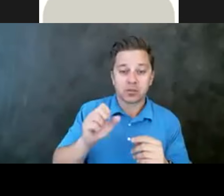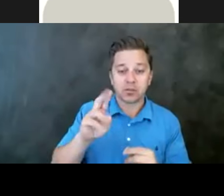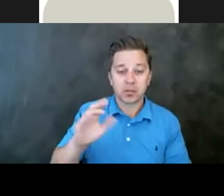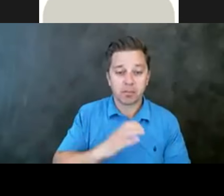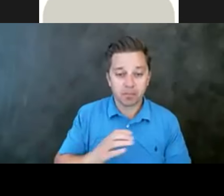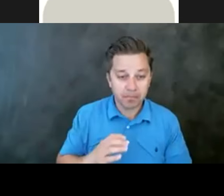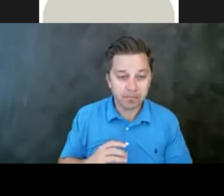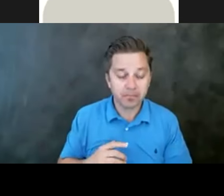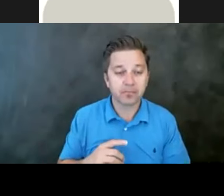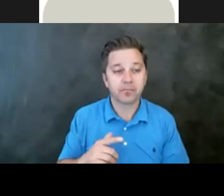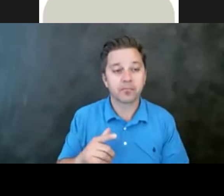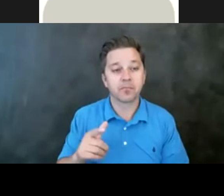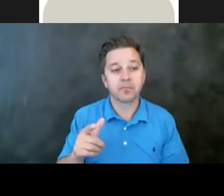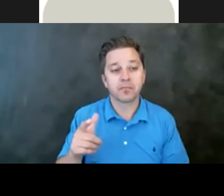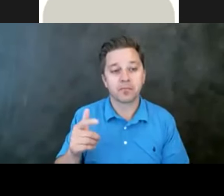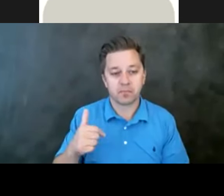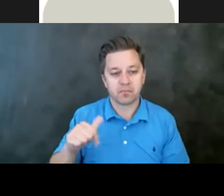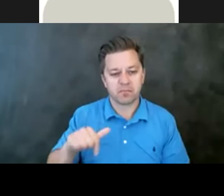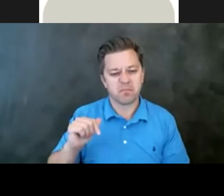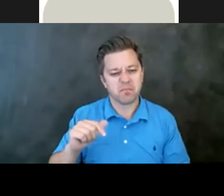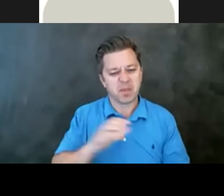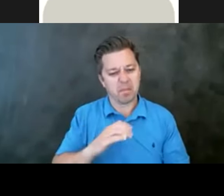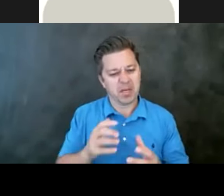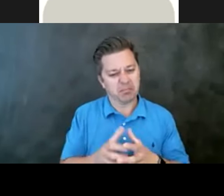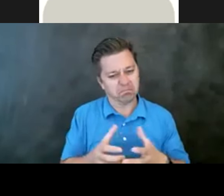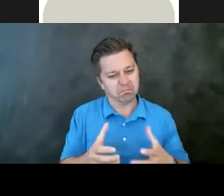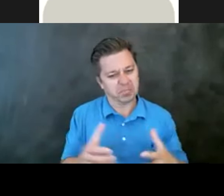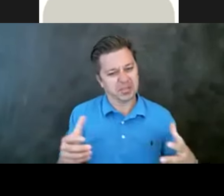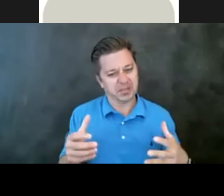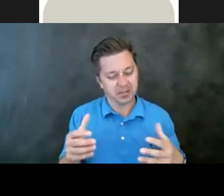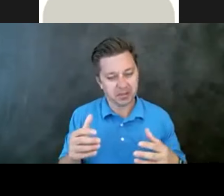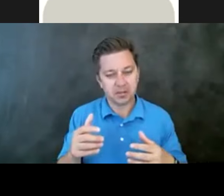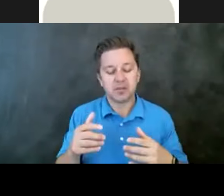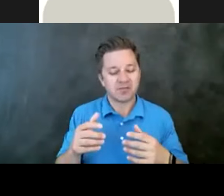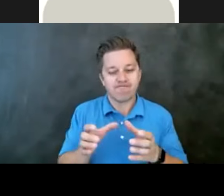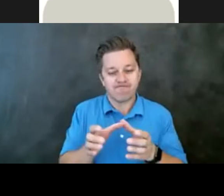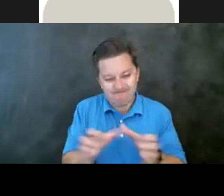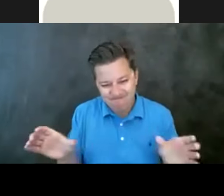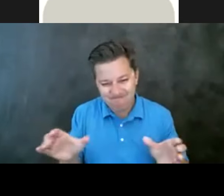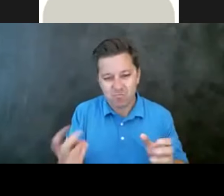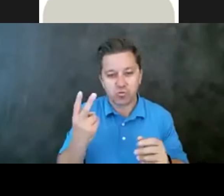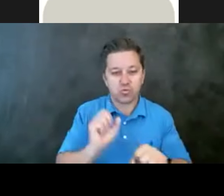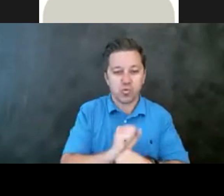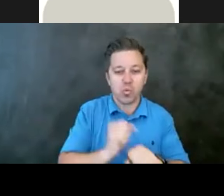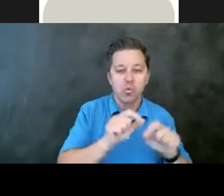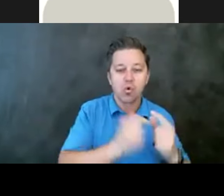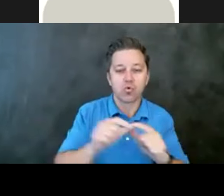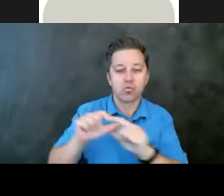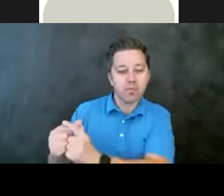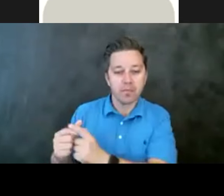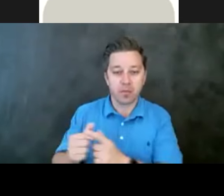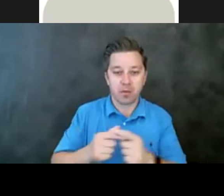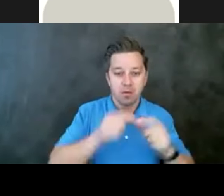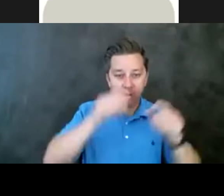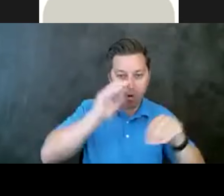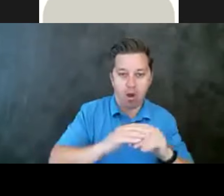we are a larger committee. So we decided to break into two work groups. And so those work groups focus on the two